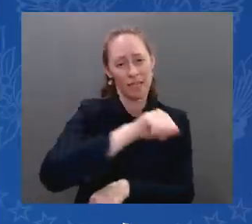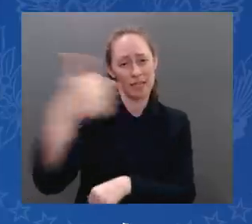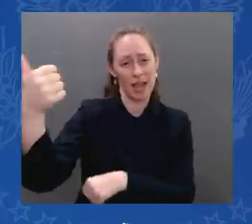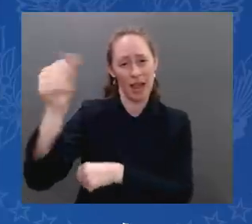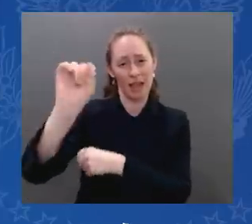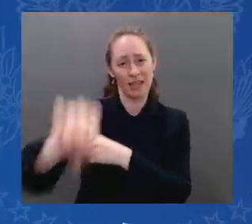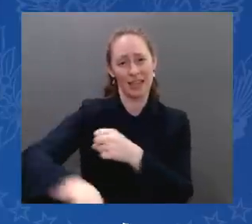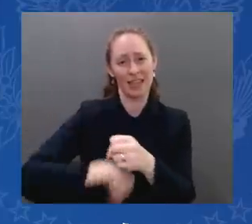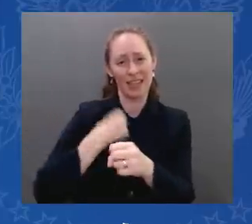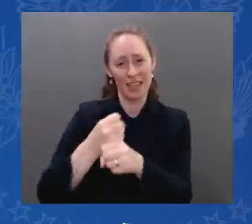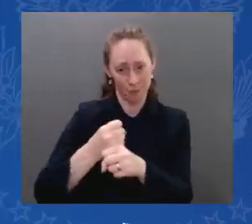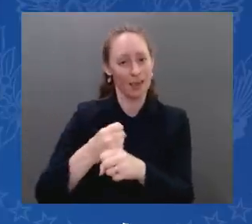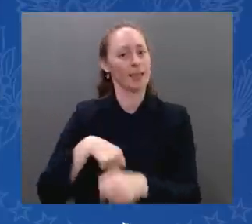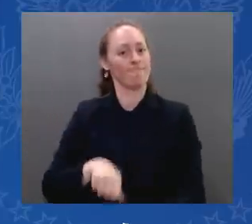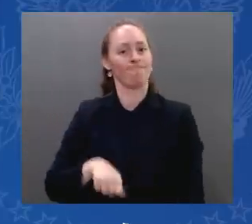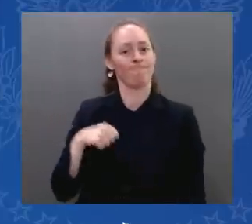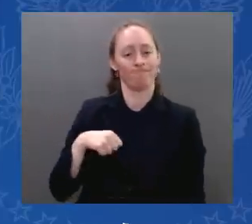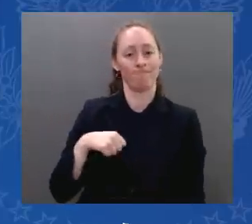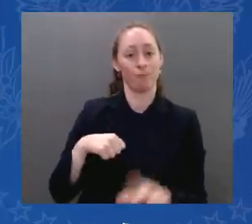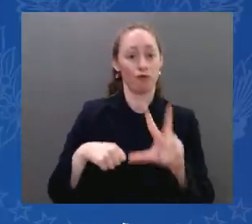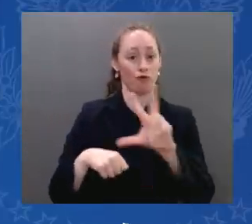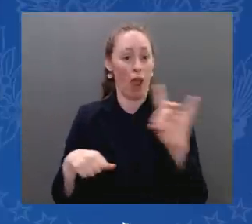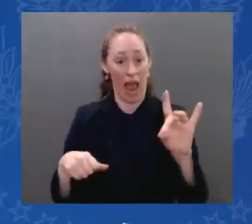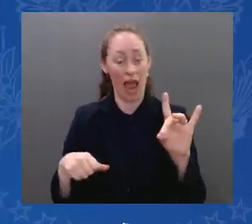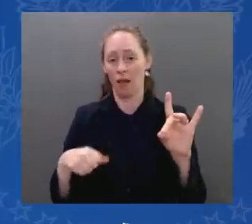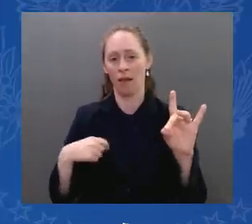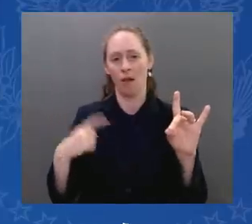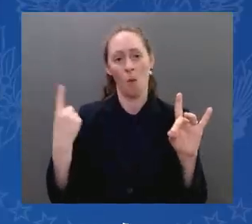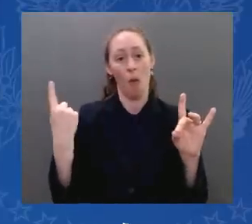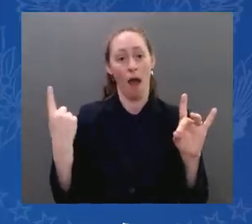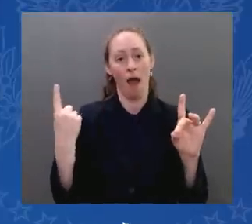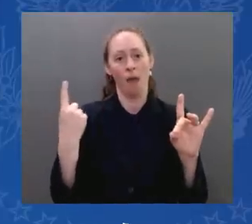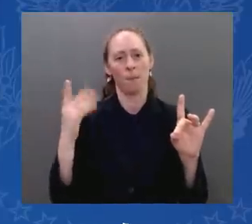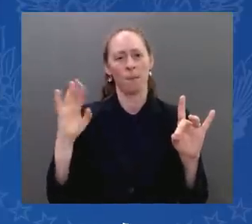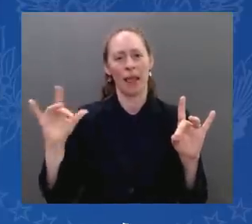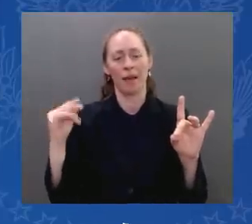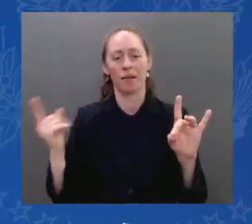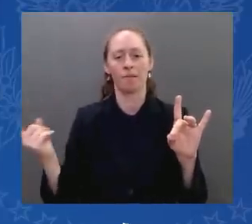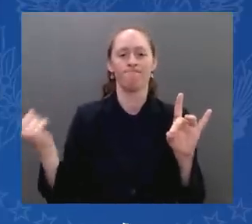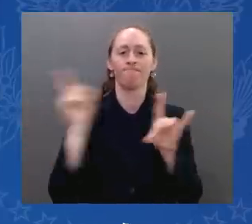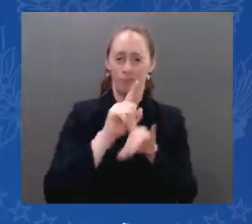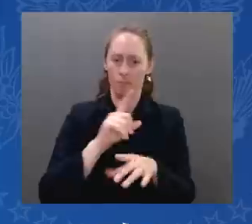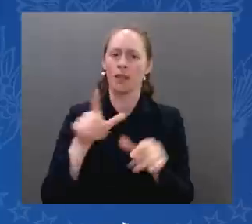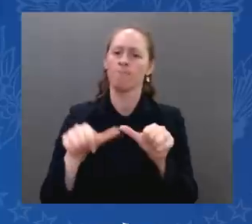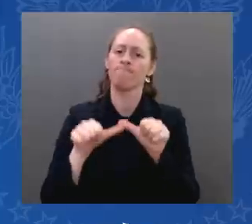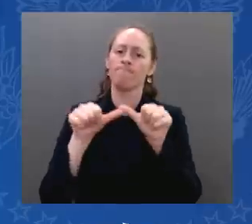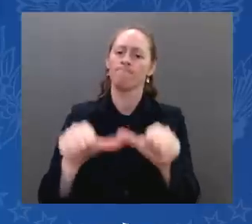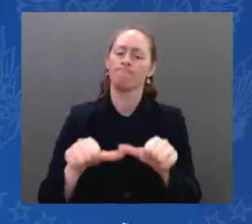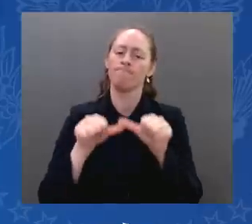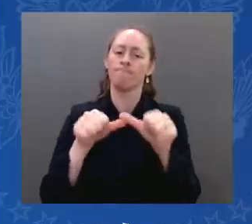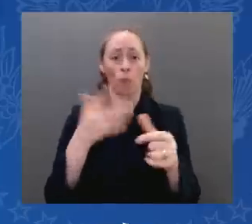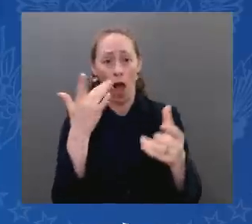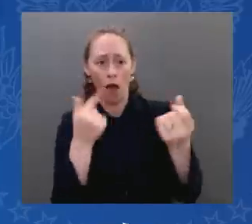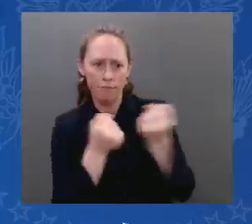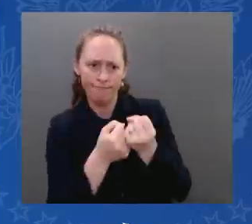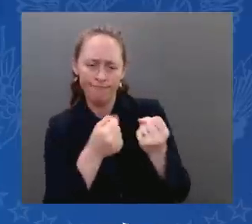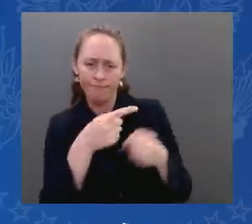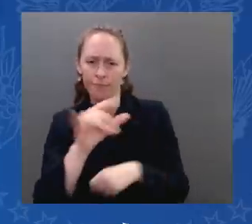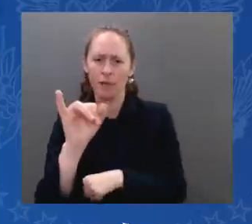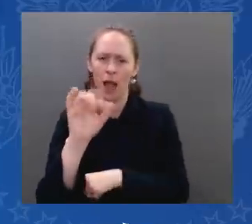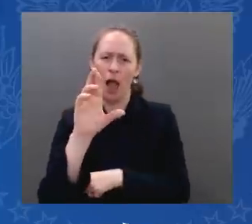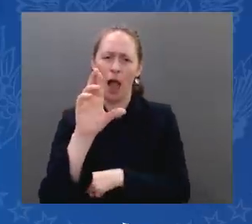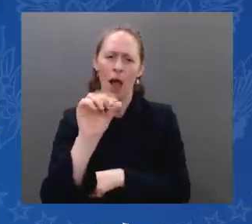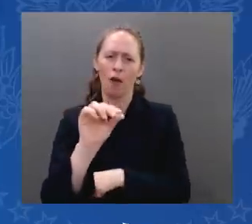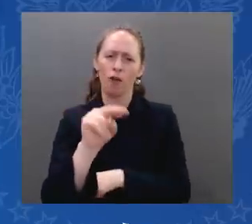Iron Dome supplies, making 2022 the largest single year of military assistance that Israel has ever